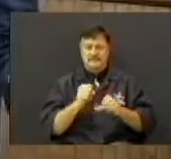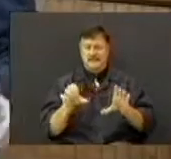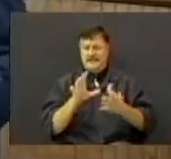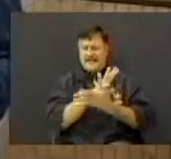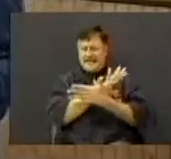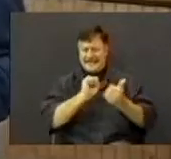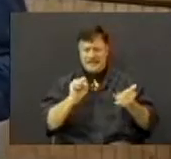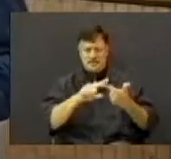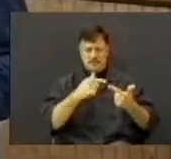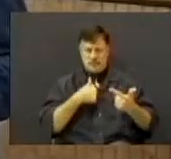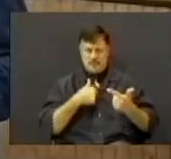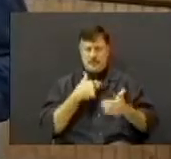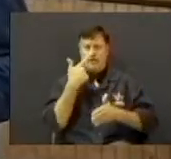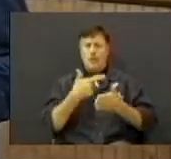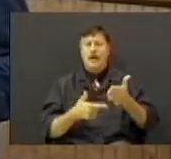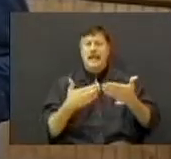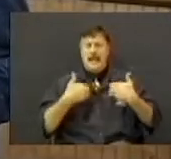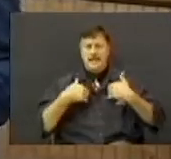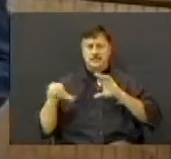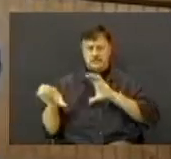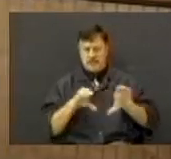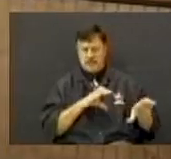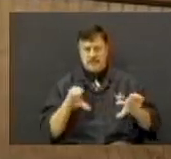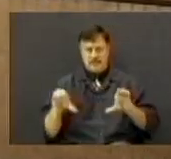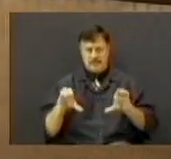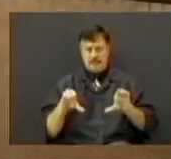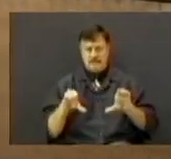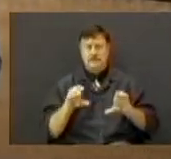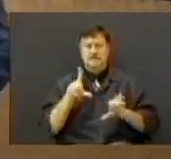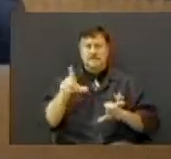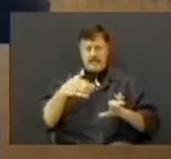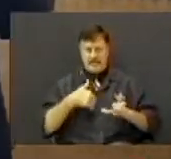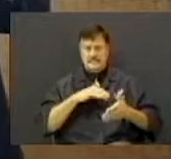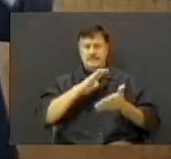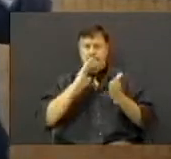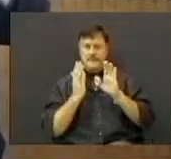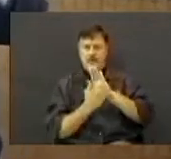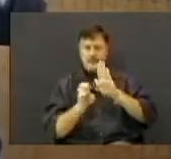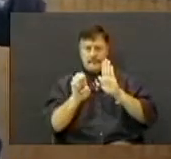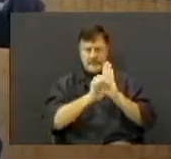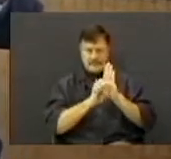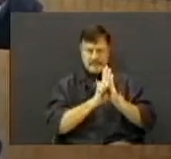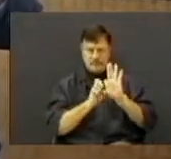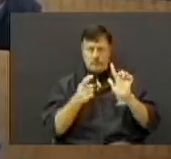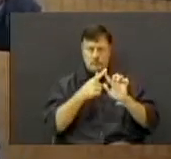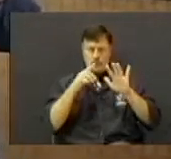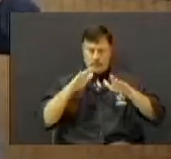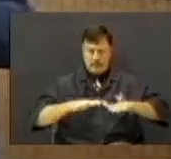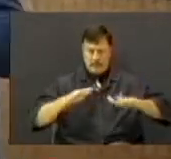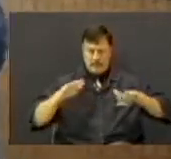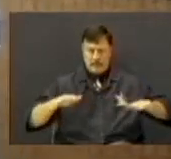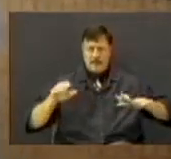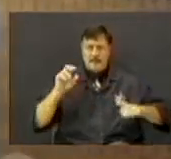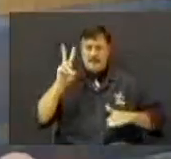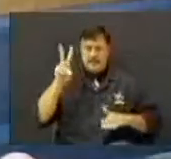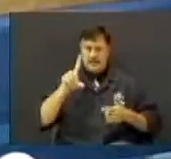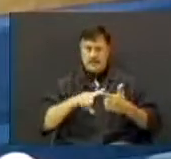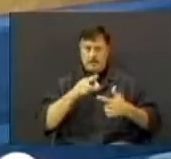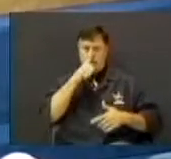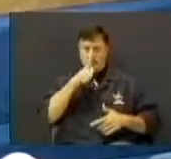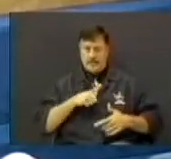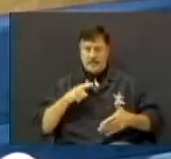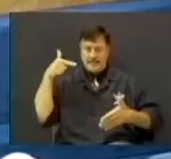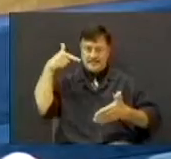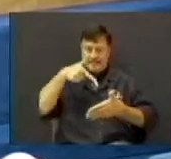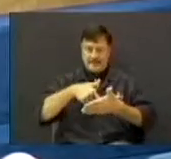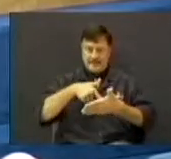But I'll tell you what, she has been an example. First of all, to them kids. And secondly, to the ladies of